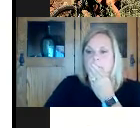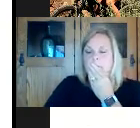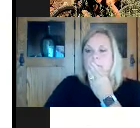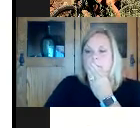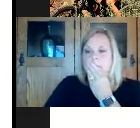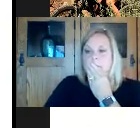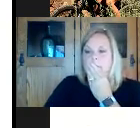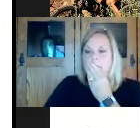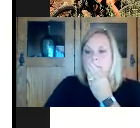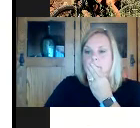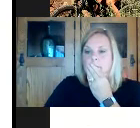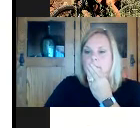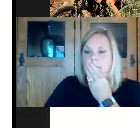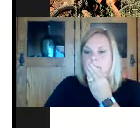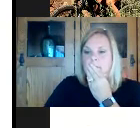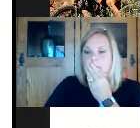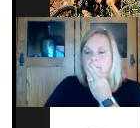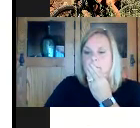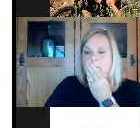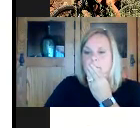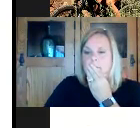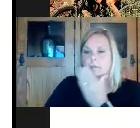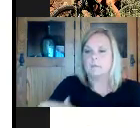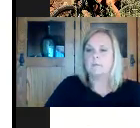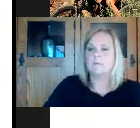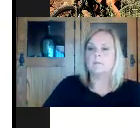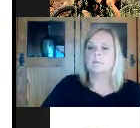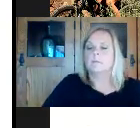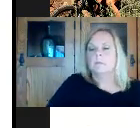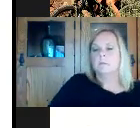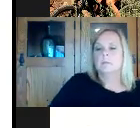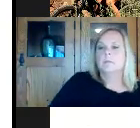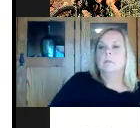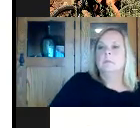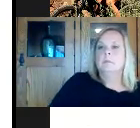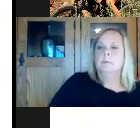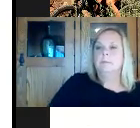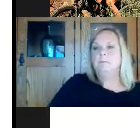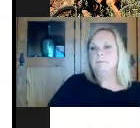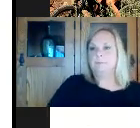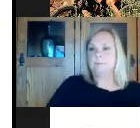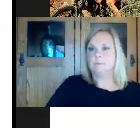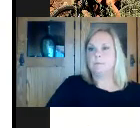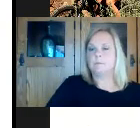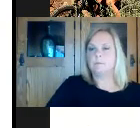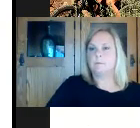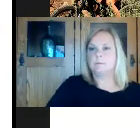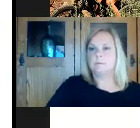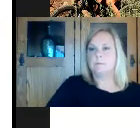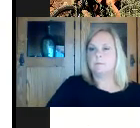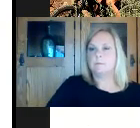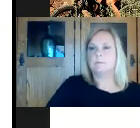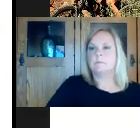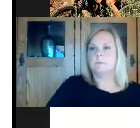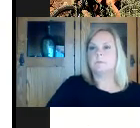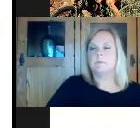and is that also has very limited english and i suspect that there may also be learning disabilities